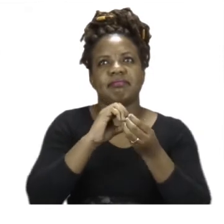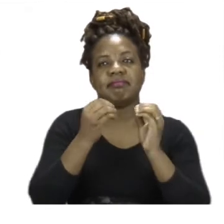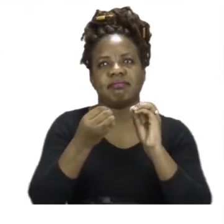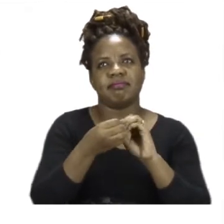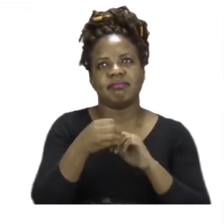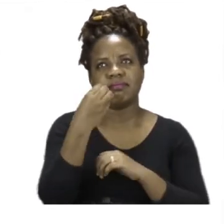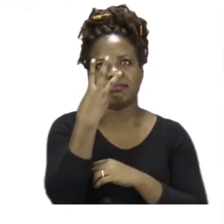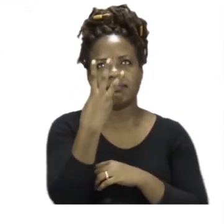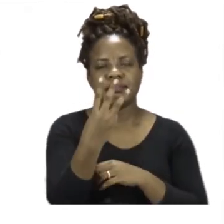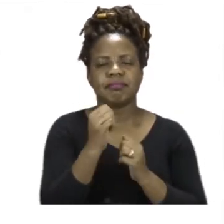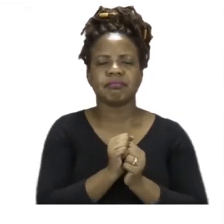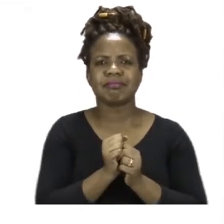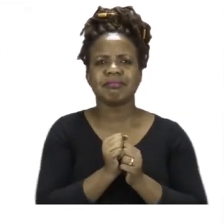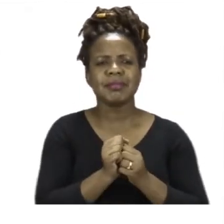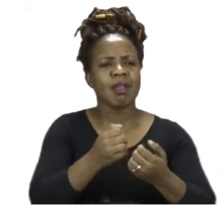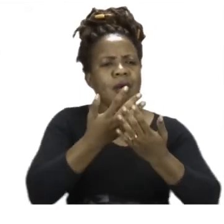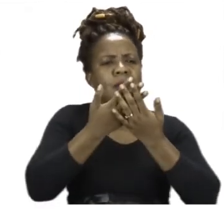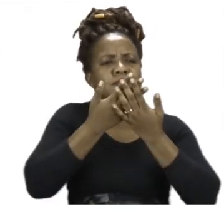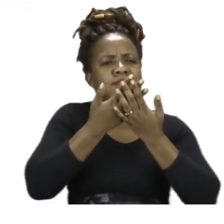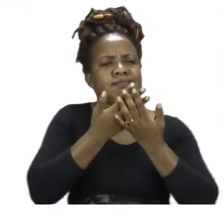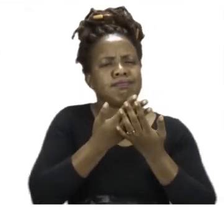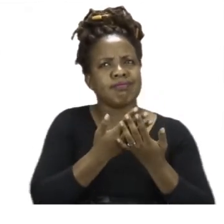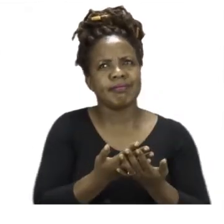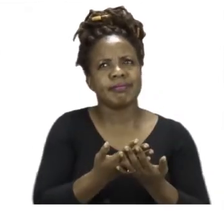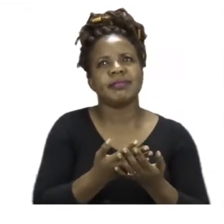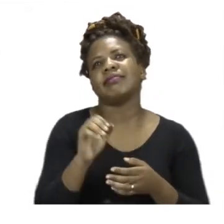the feather and the baby bottle.